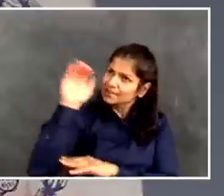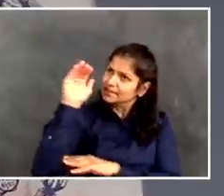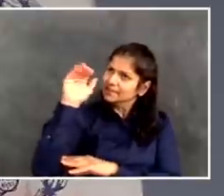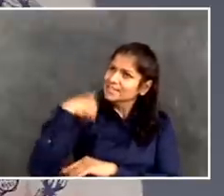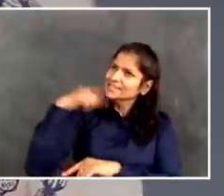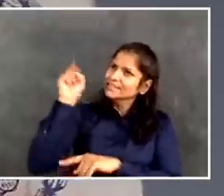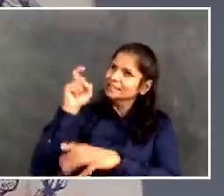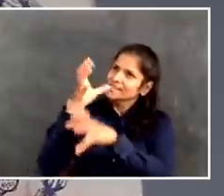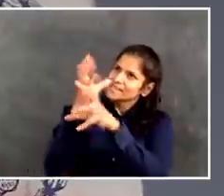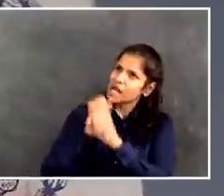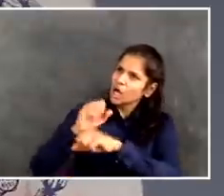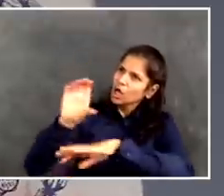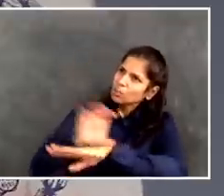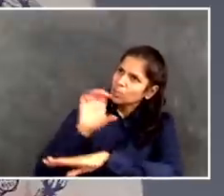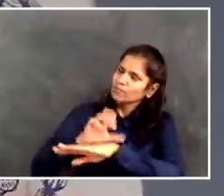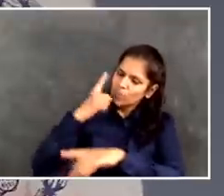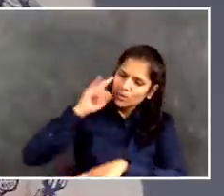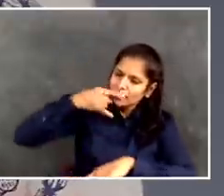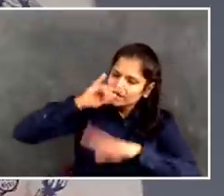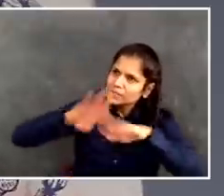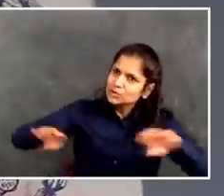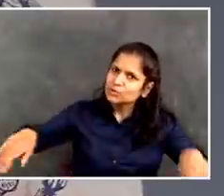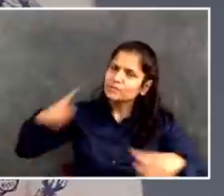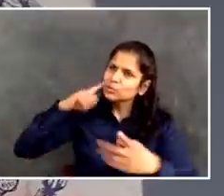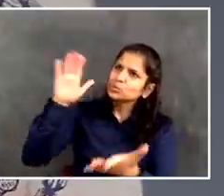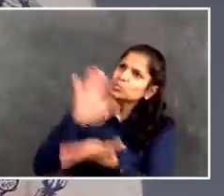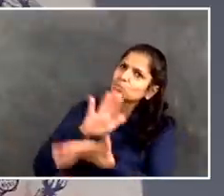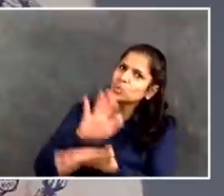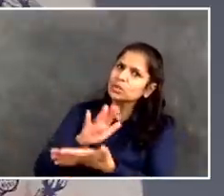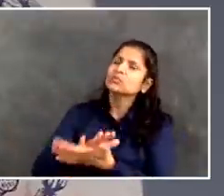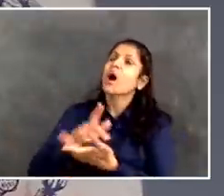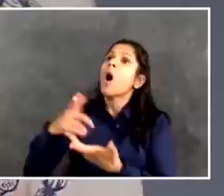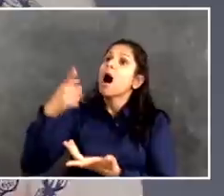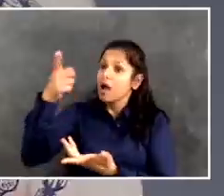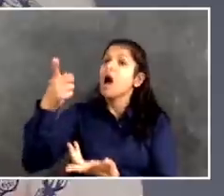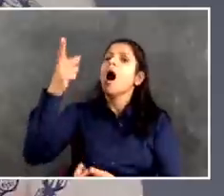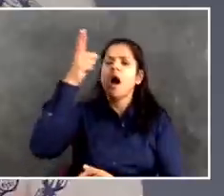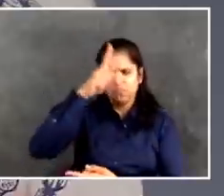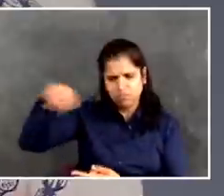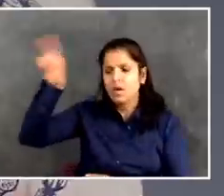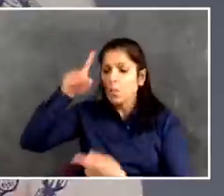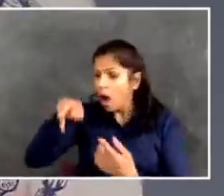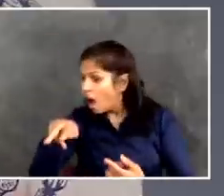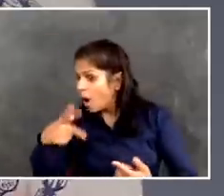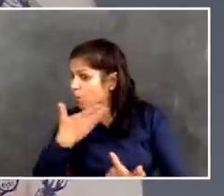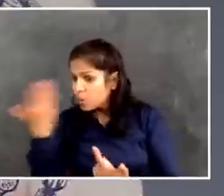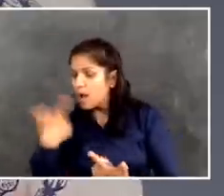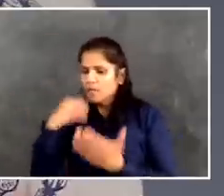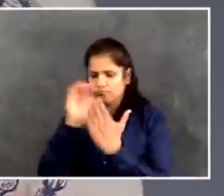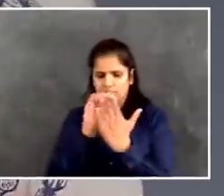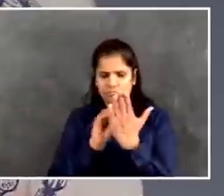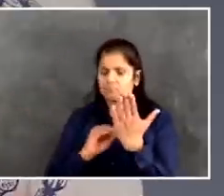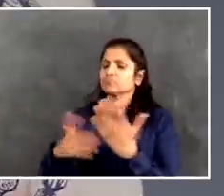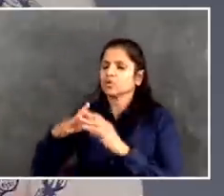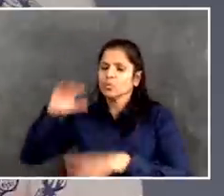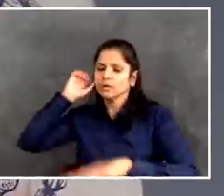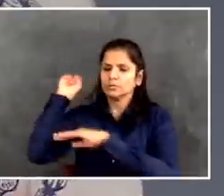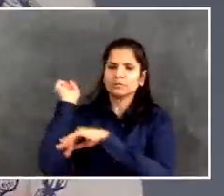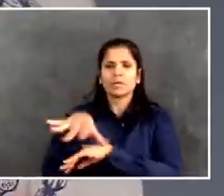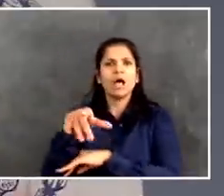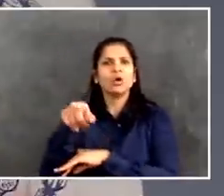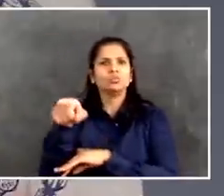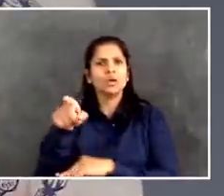instantly. It's just something we have enough of a supply, but we still think there are kids out there who need help and we don't know.